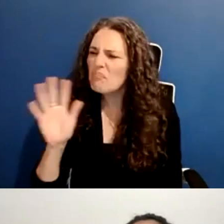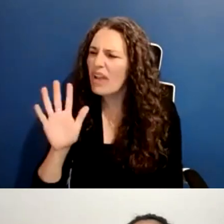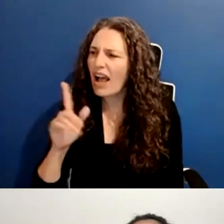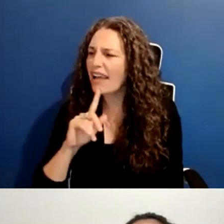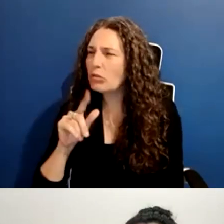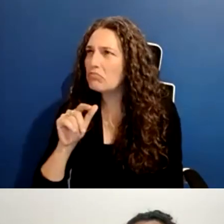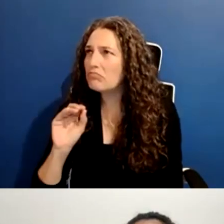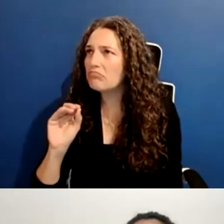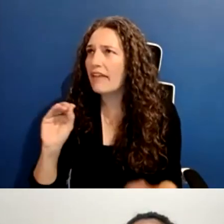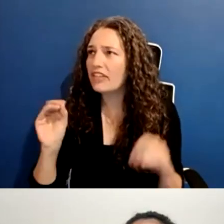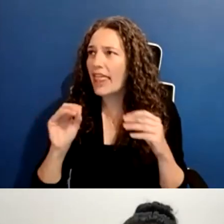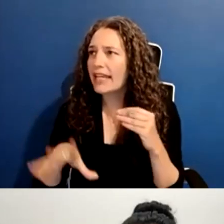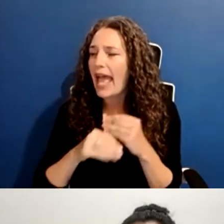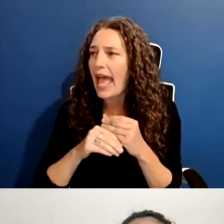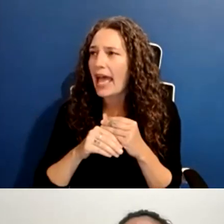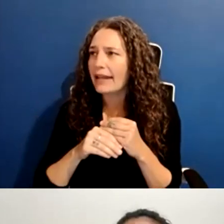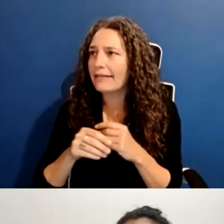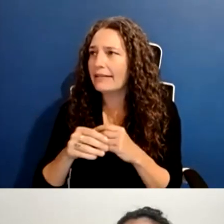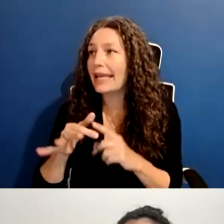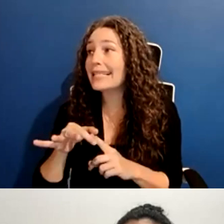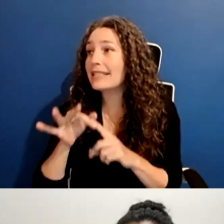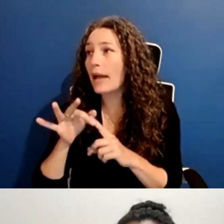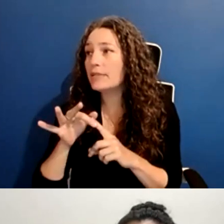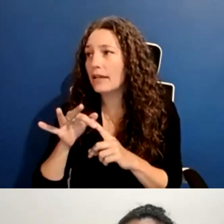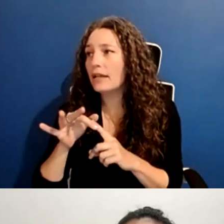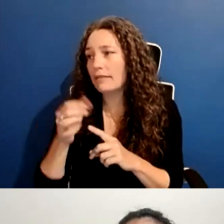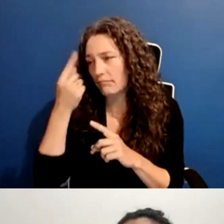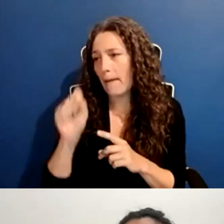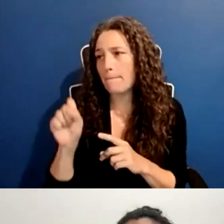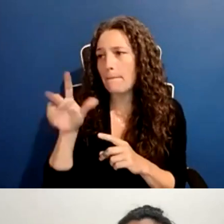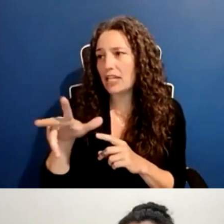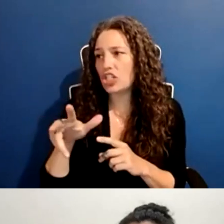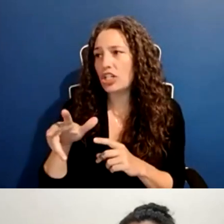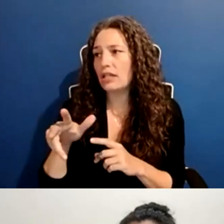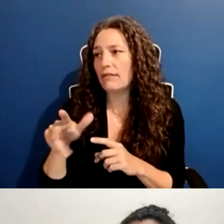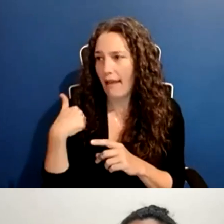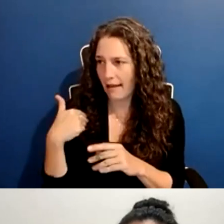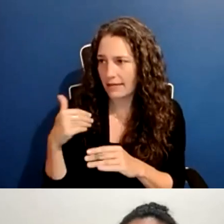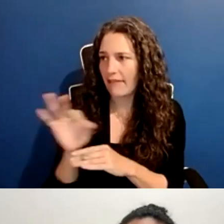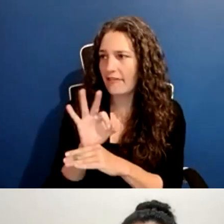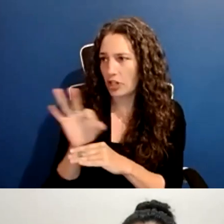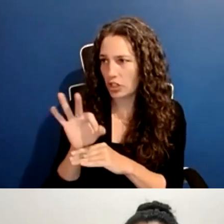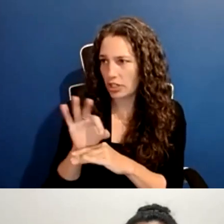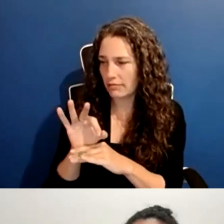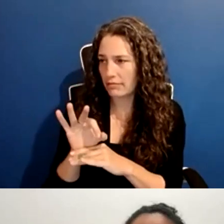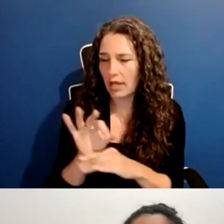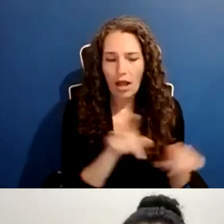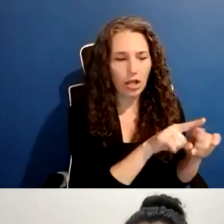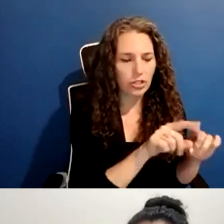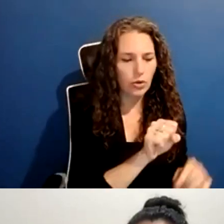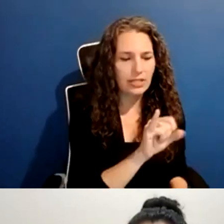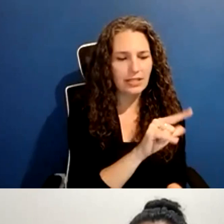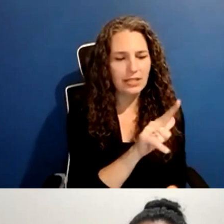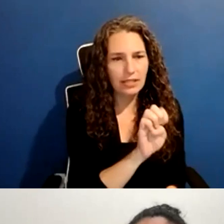know, a pitch serves a function and so does a sizzle. Um, so they're very helpful to have in a useful way to very